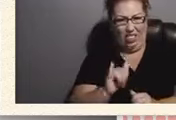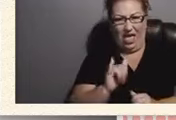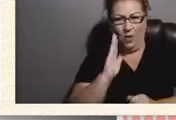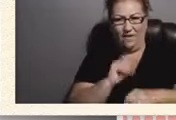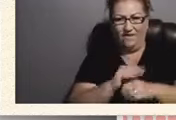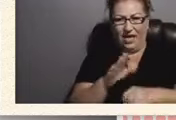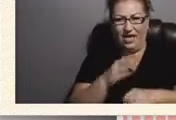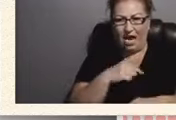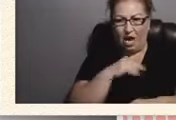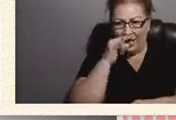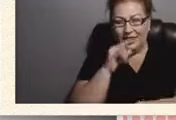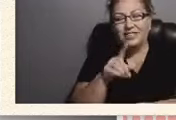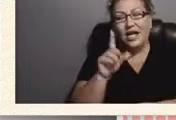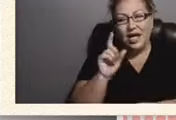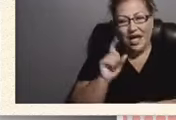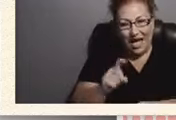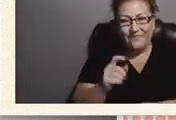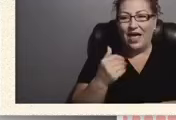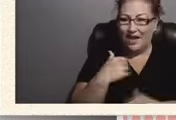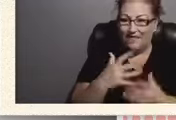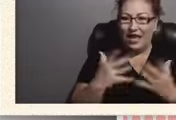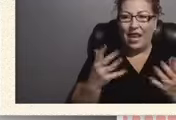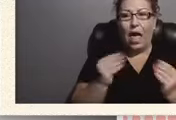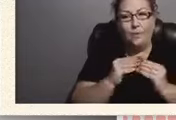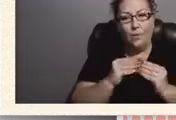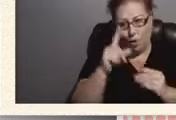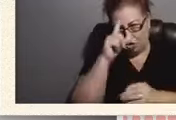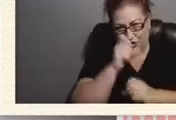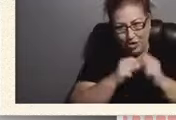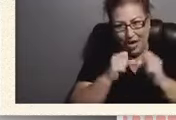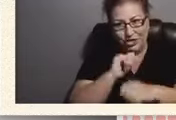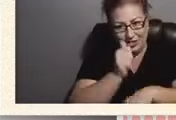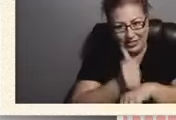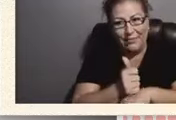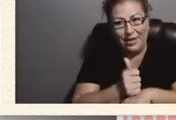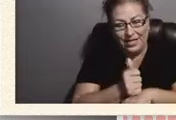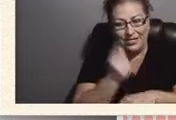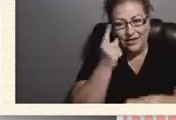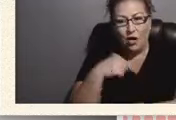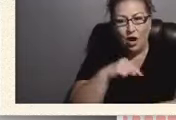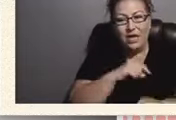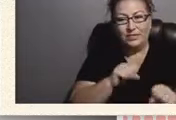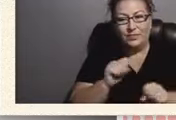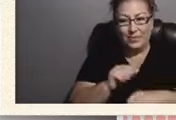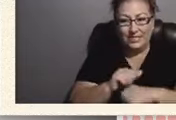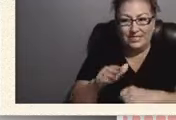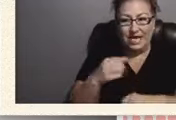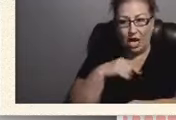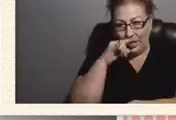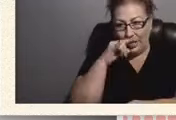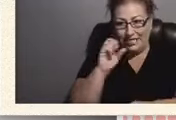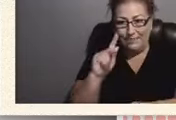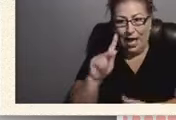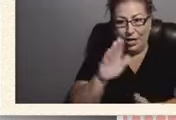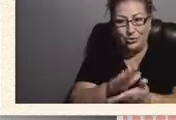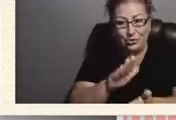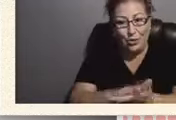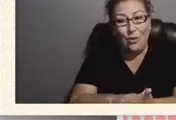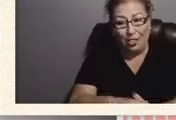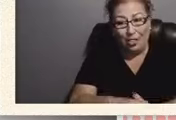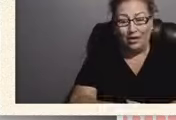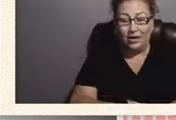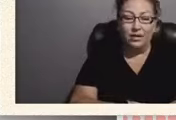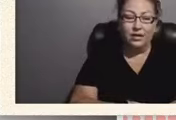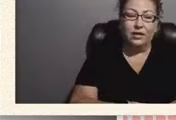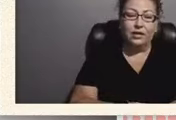to have a lot more strategies in place for us to be able to send our kids back to school. And I'm,